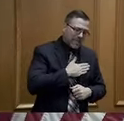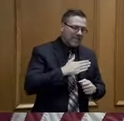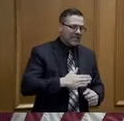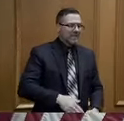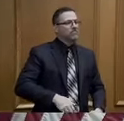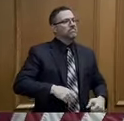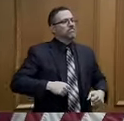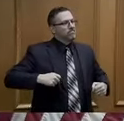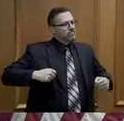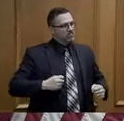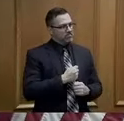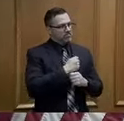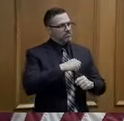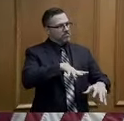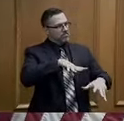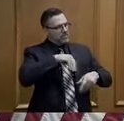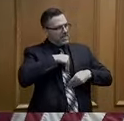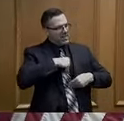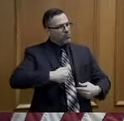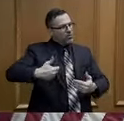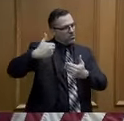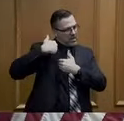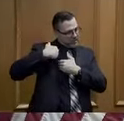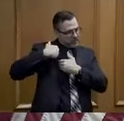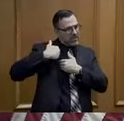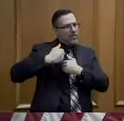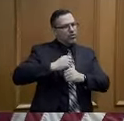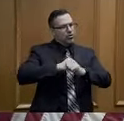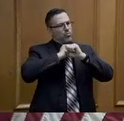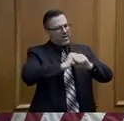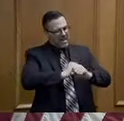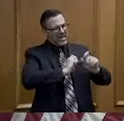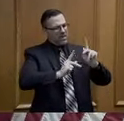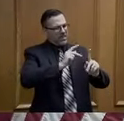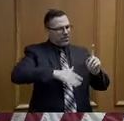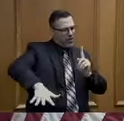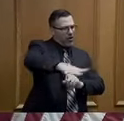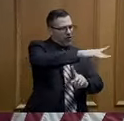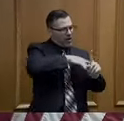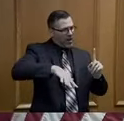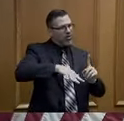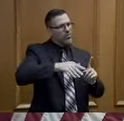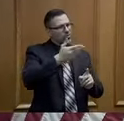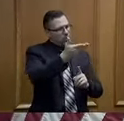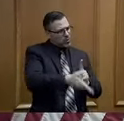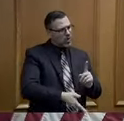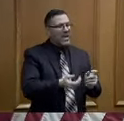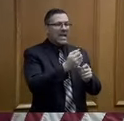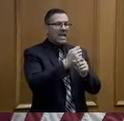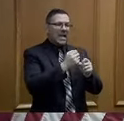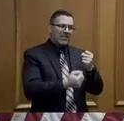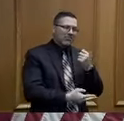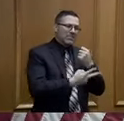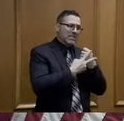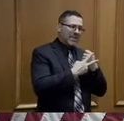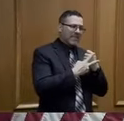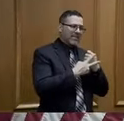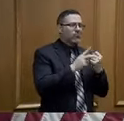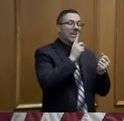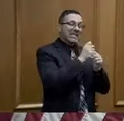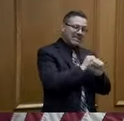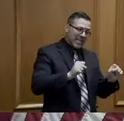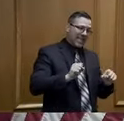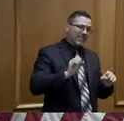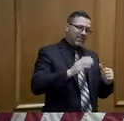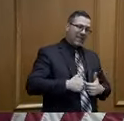for saving the lives of the people around them and for saving the livelihoods of their neighbors because if we can